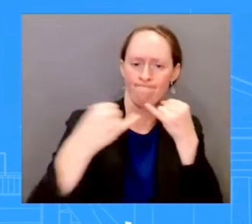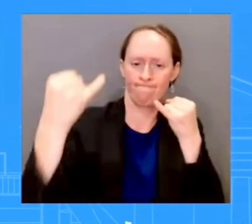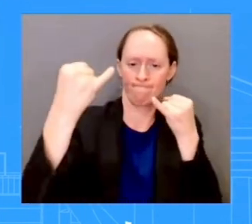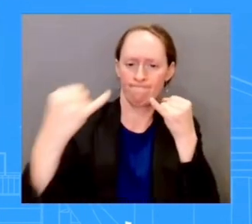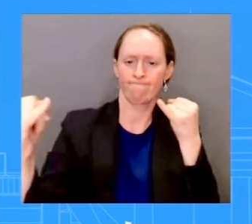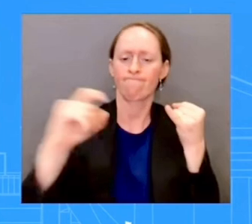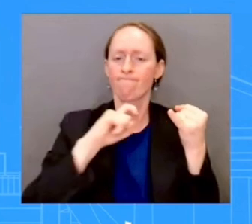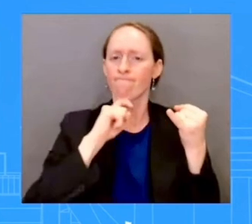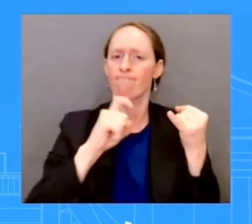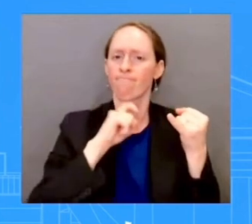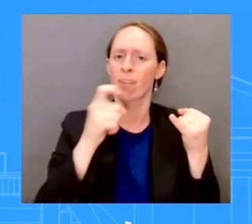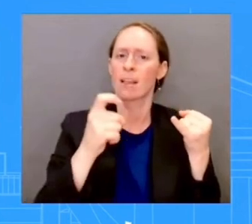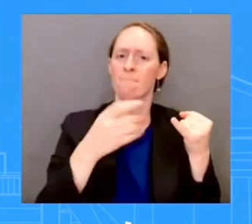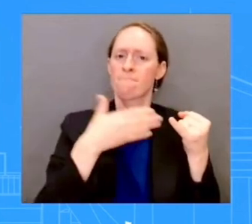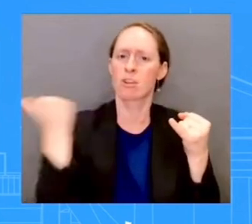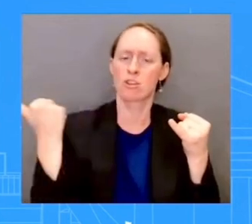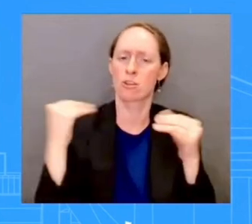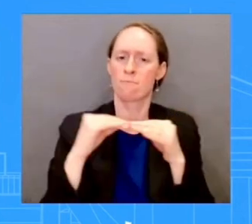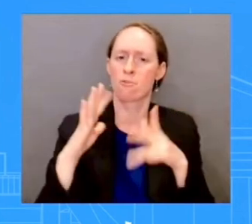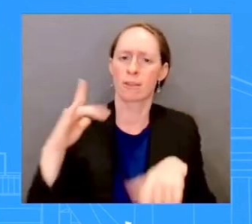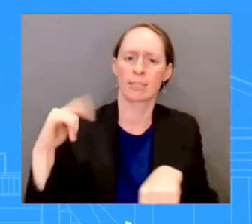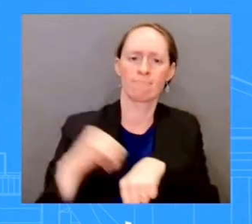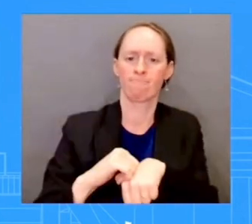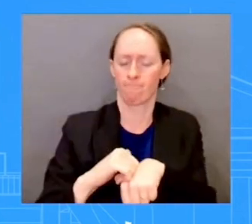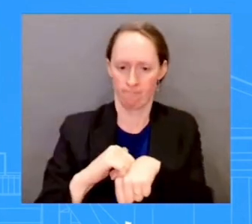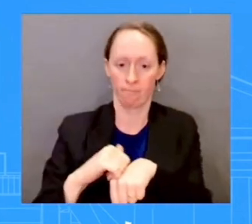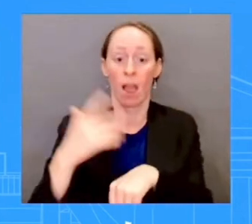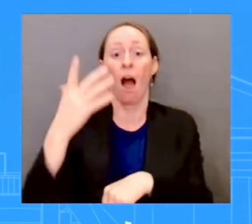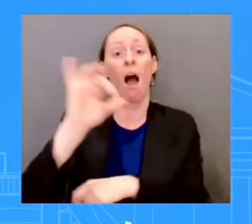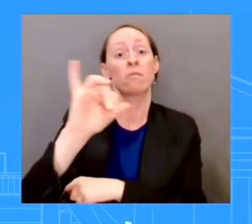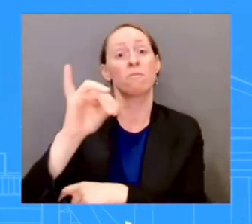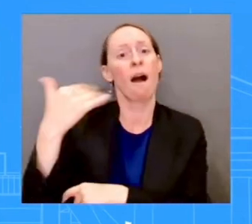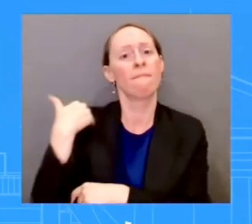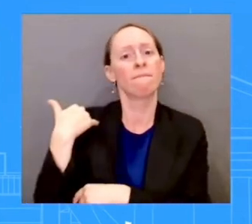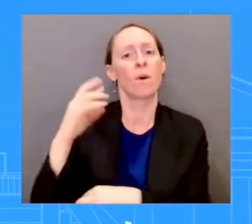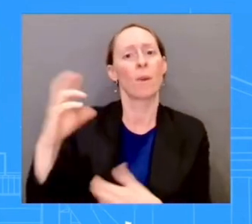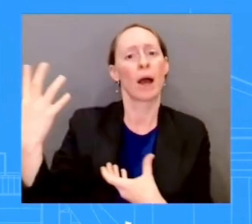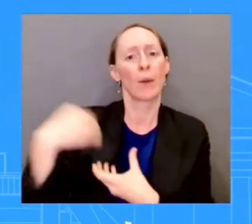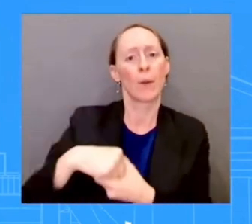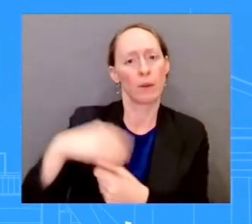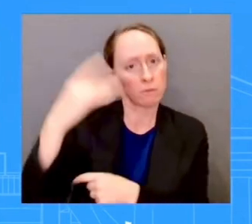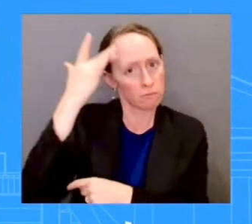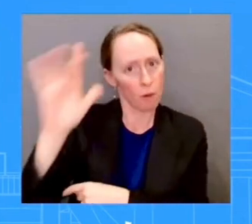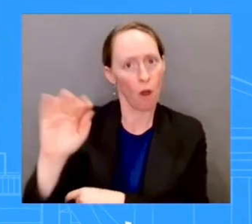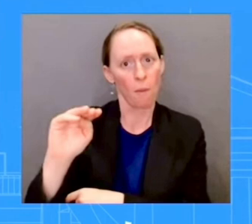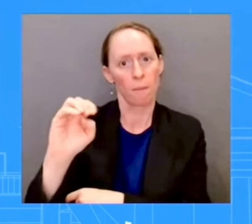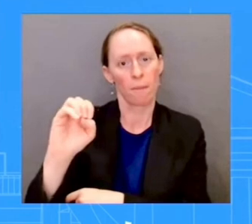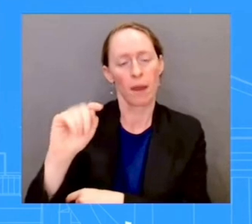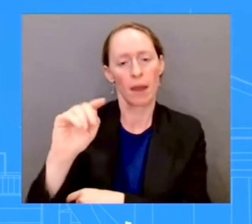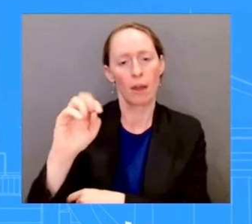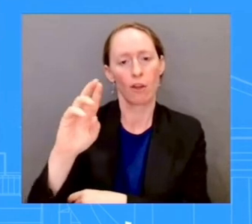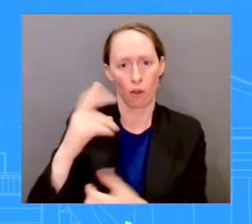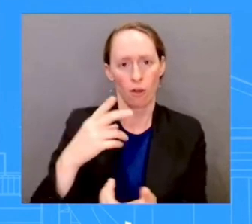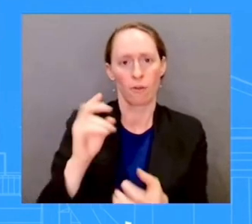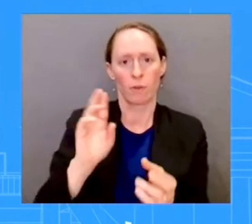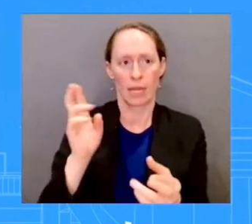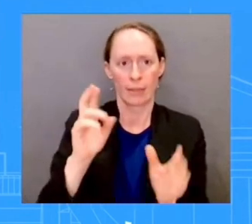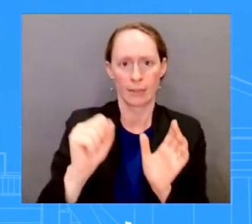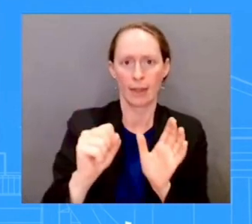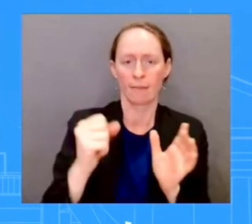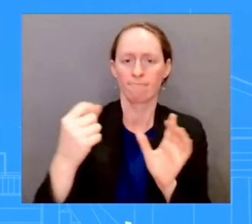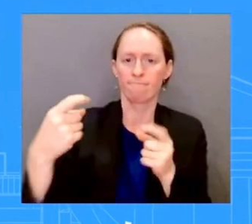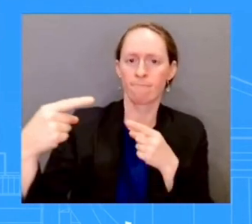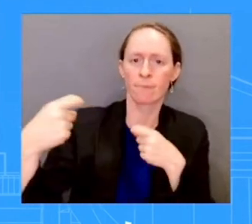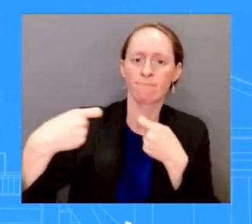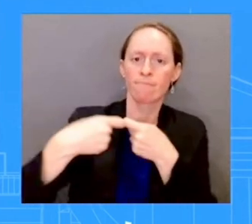events that they face. I want to also acknowledge the pre-positioning of critical supplies, including